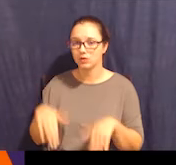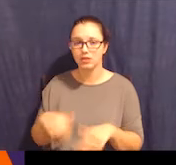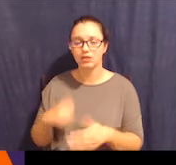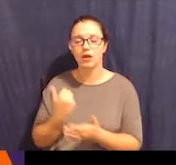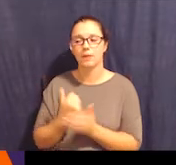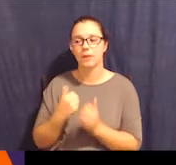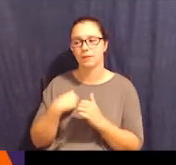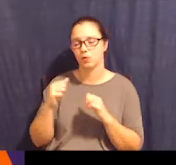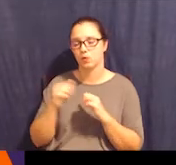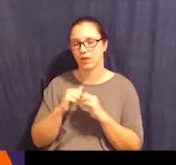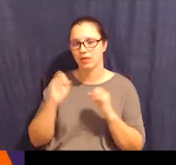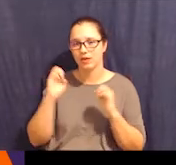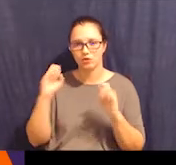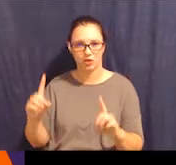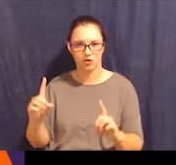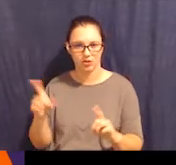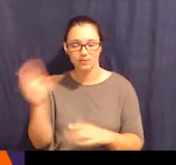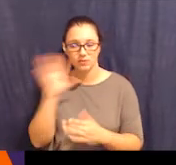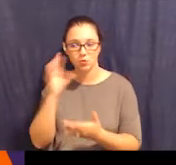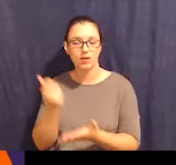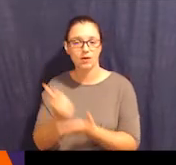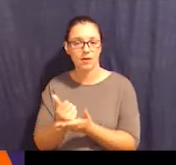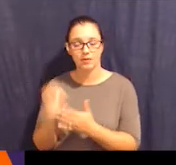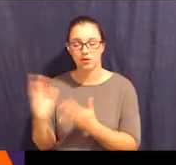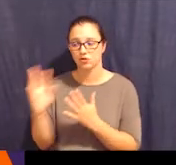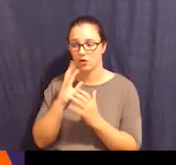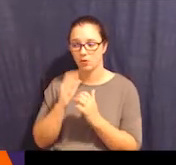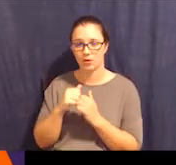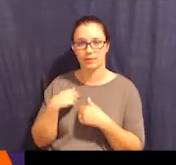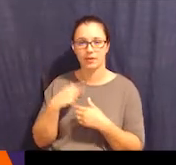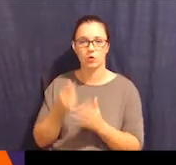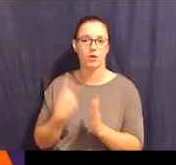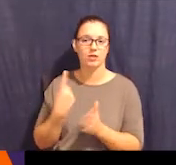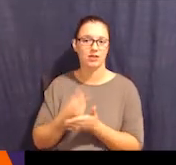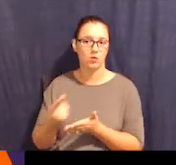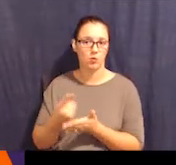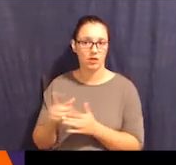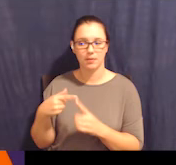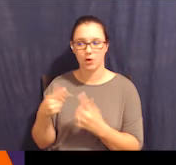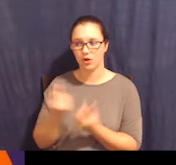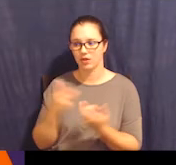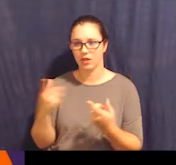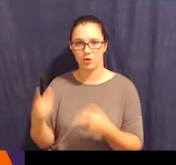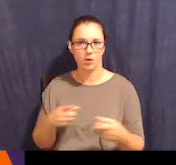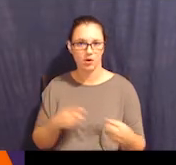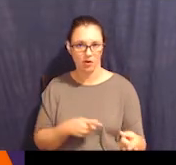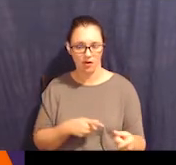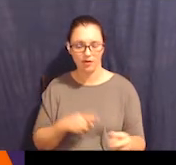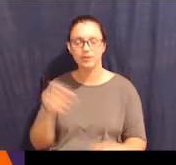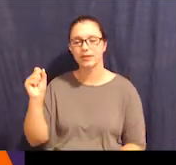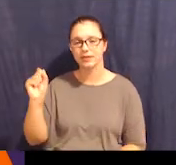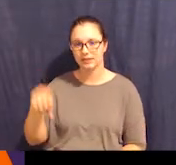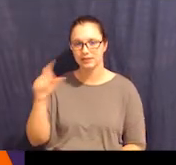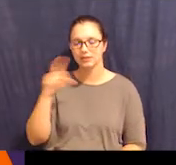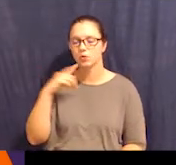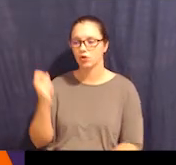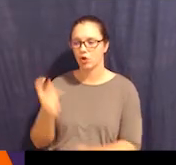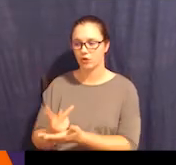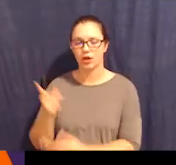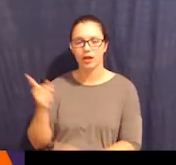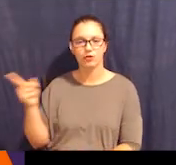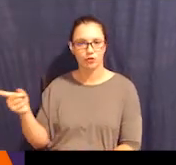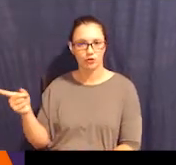a week about everything that I have going on. And yes, I'm going to authorize her in a power of attorney so that she can